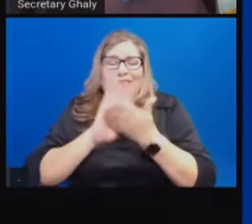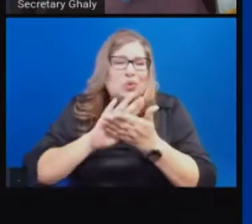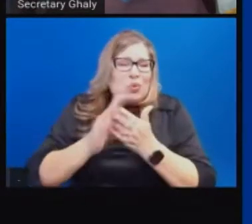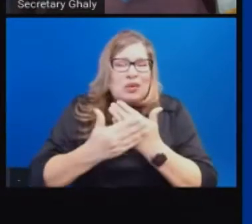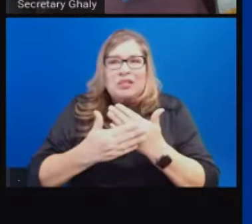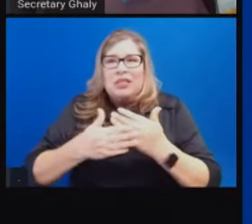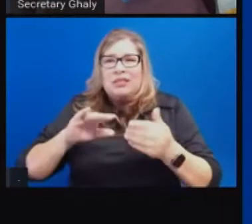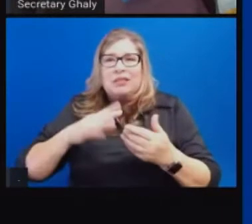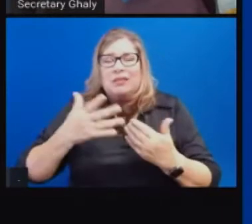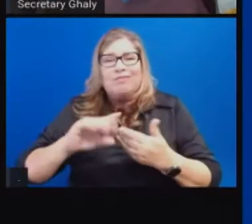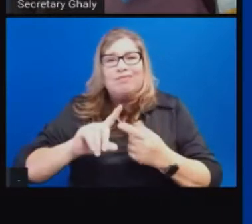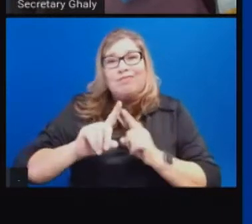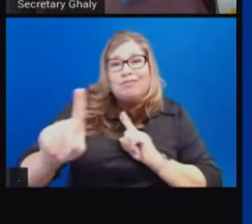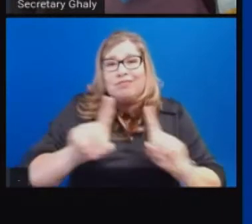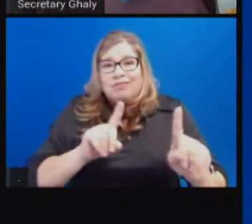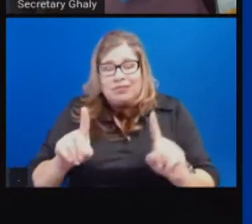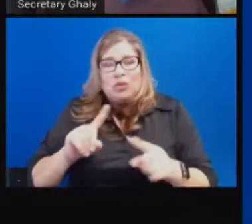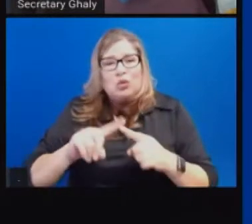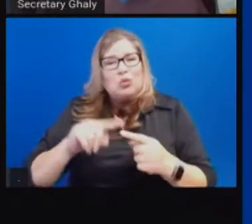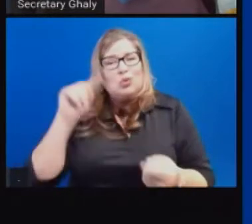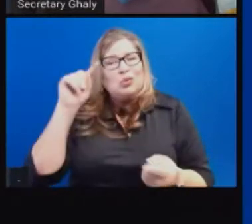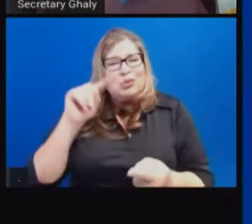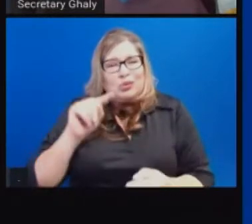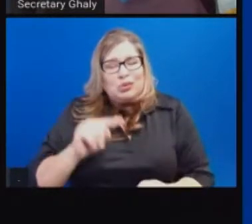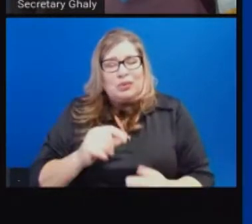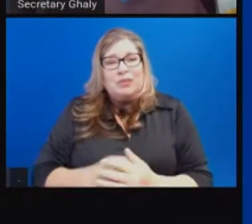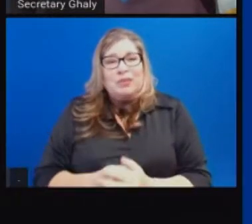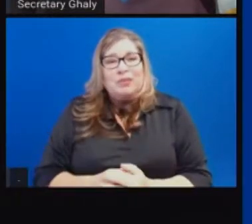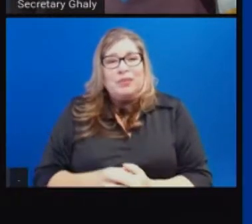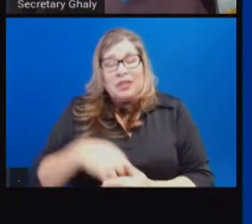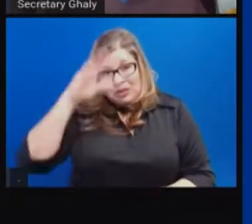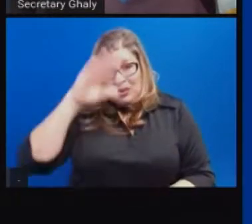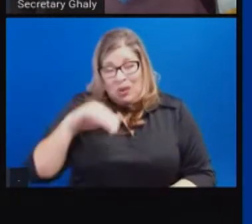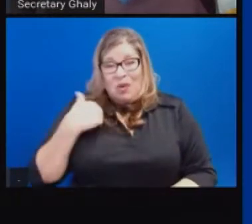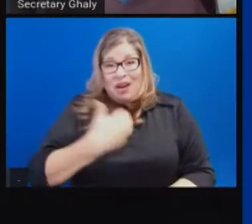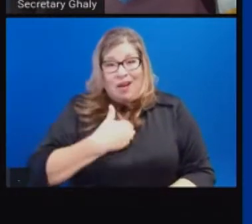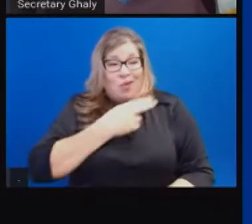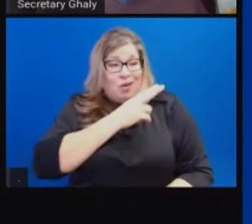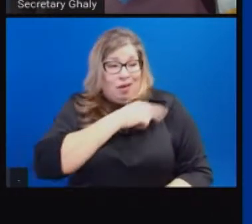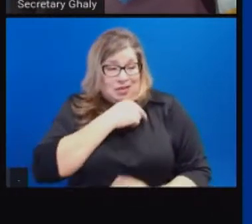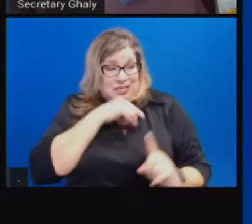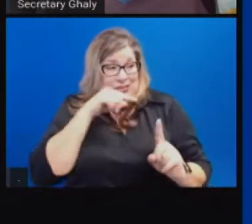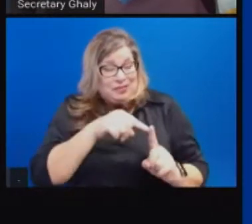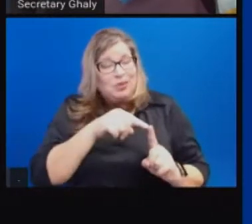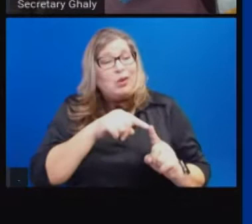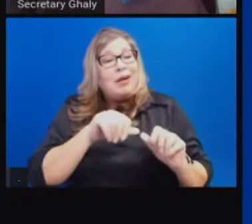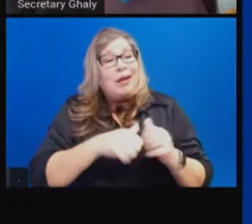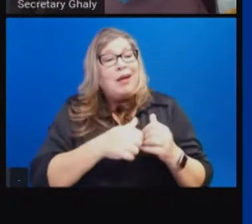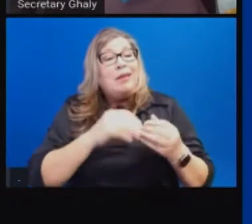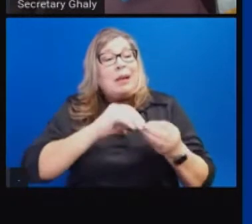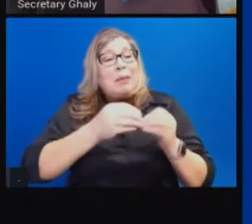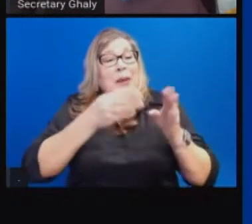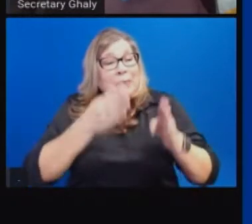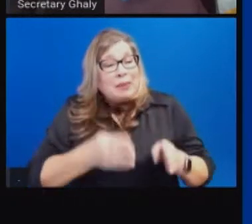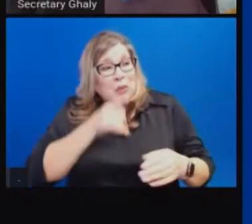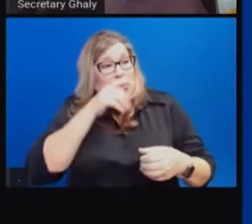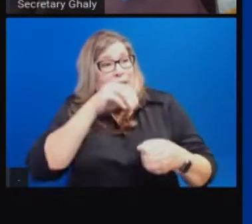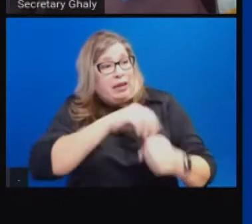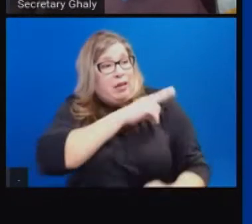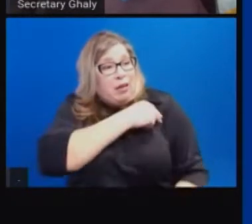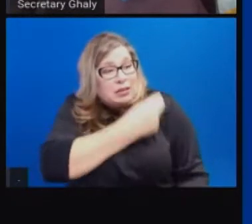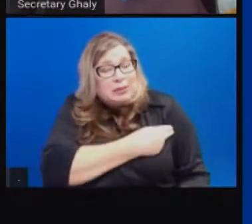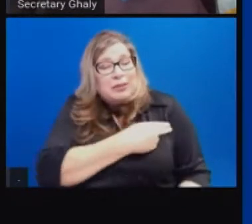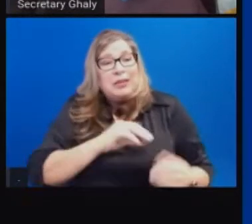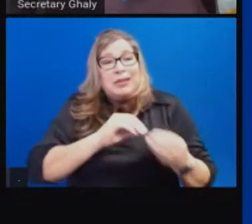is looking better, looking like it can manage what is coming its way, which is ultimately